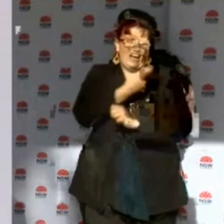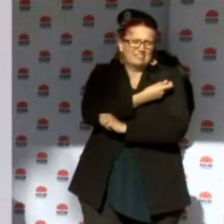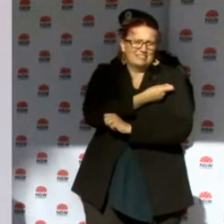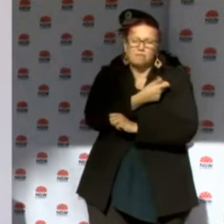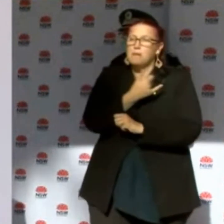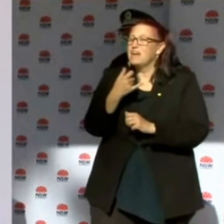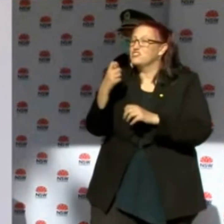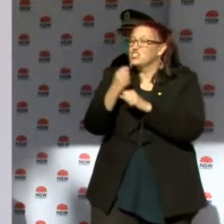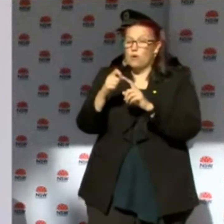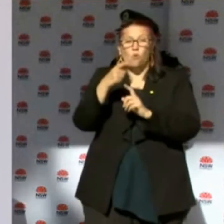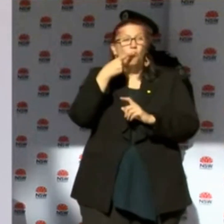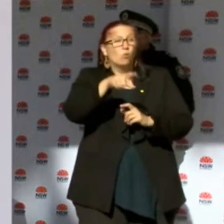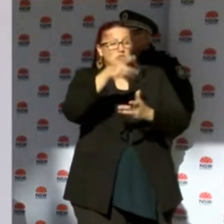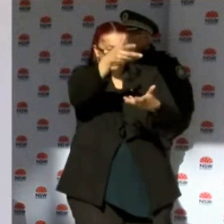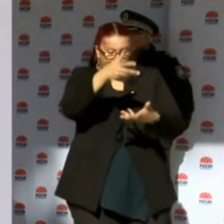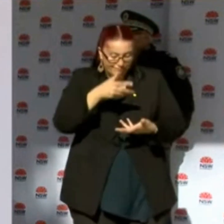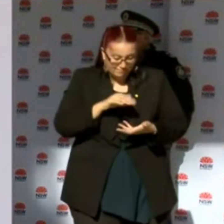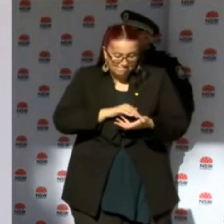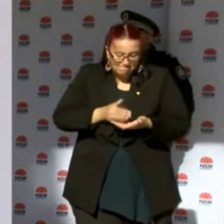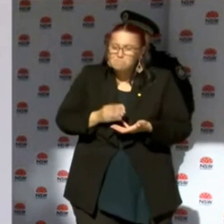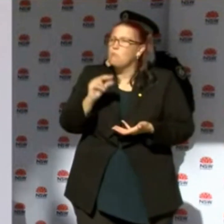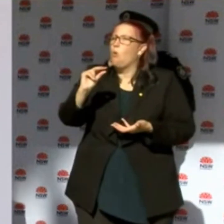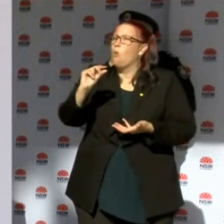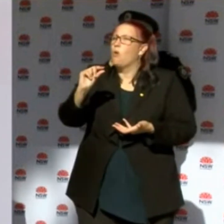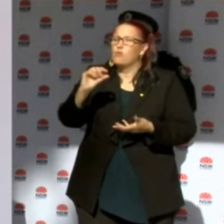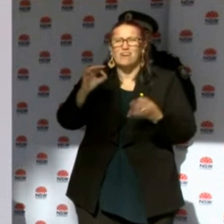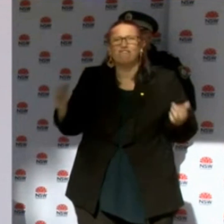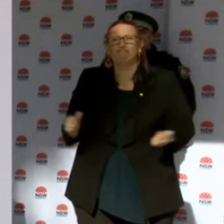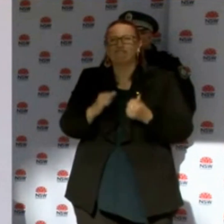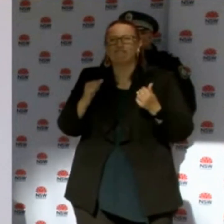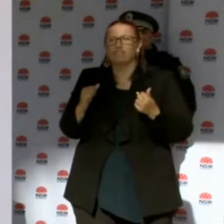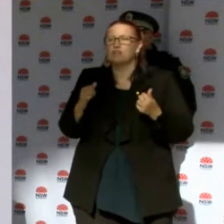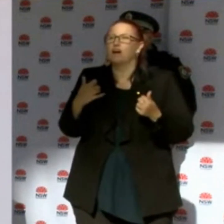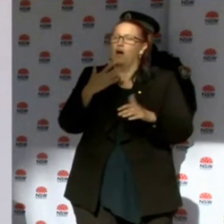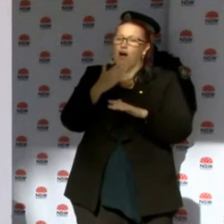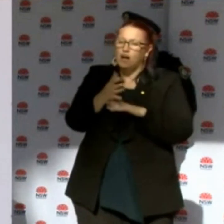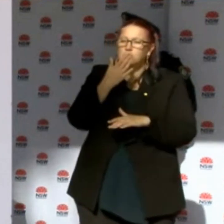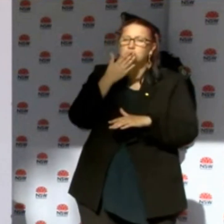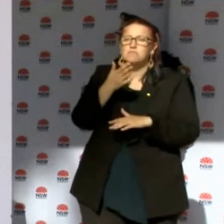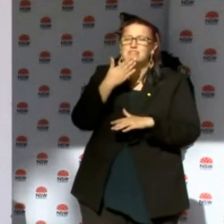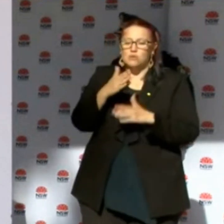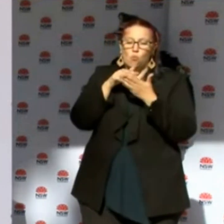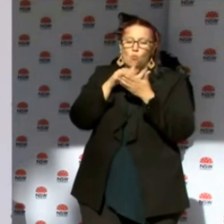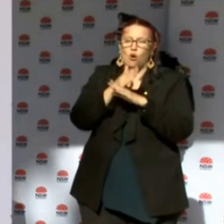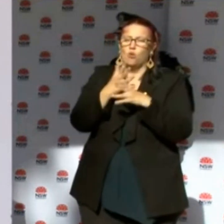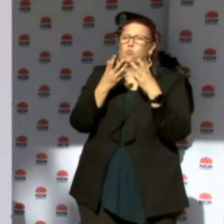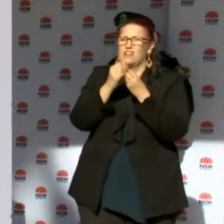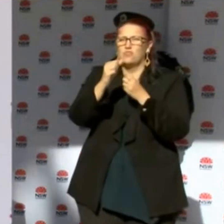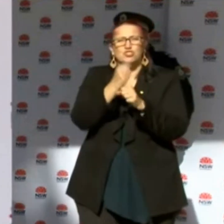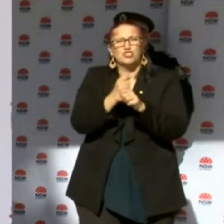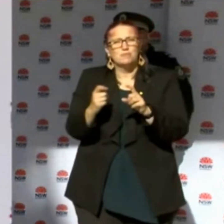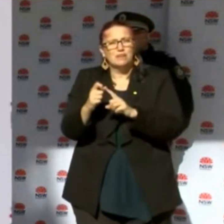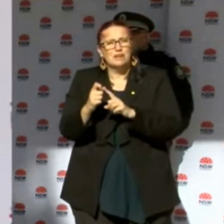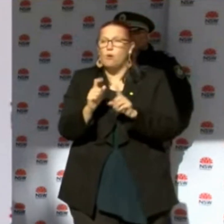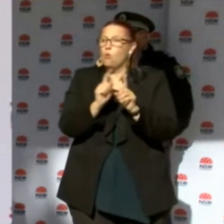ordered or been provided. So I would ask people to work with their local GP, but also their GP may be